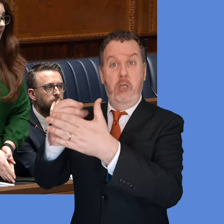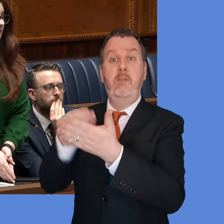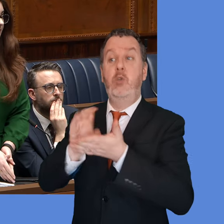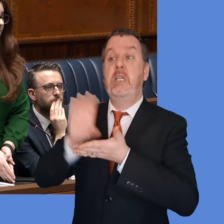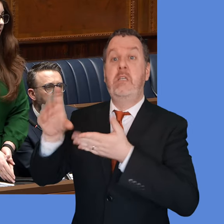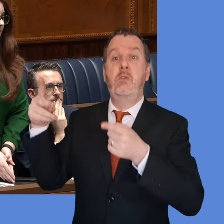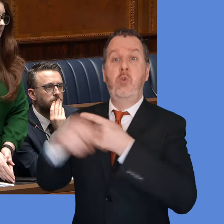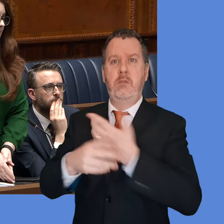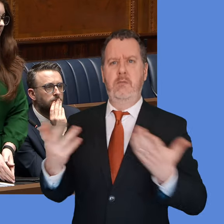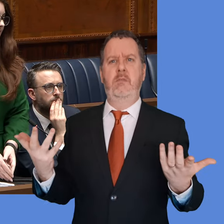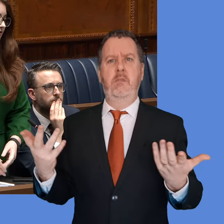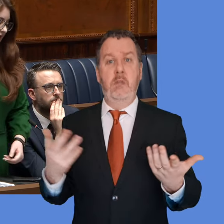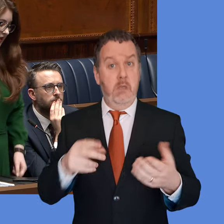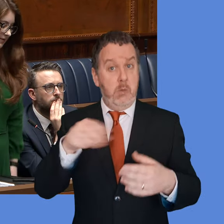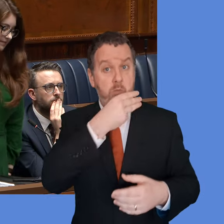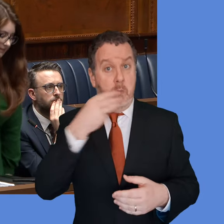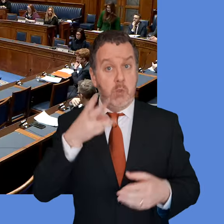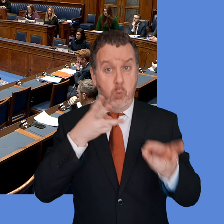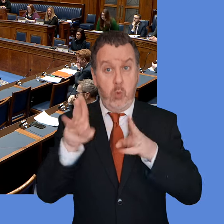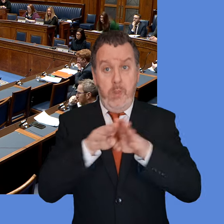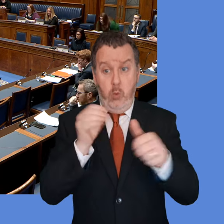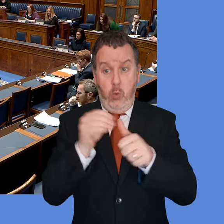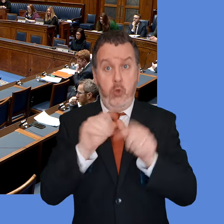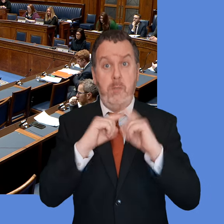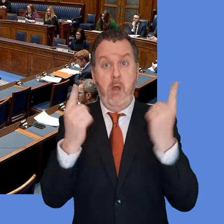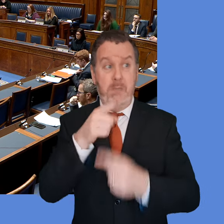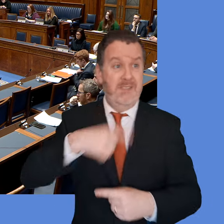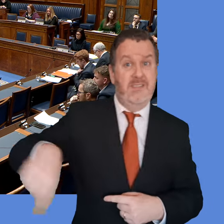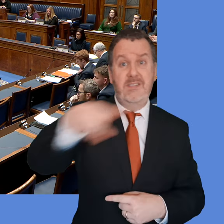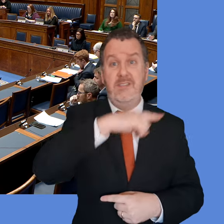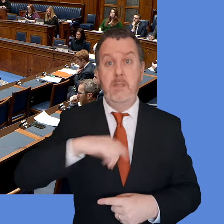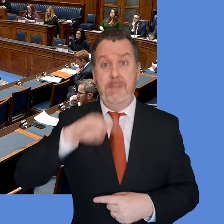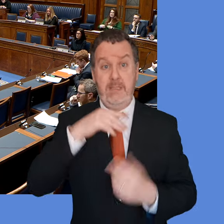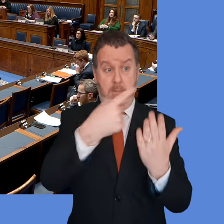commit to working with other departments to implement this strategy? The junior minister.